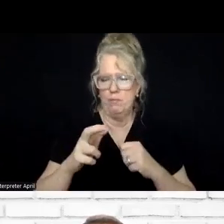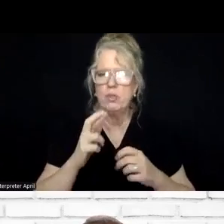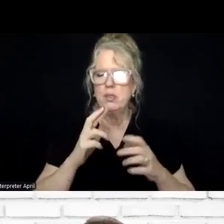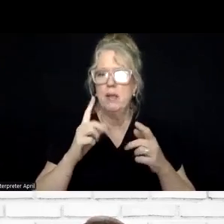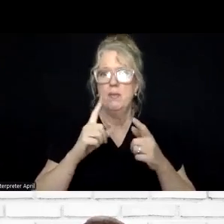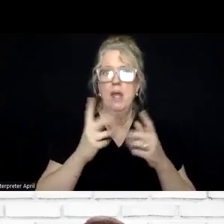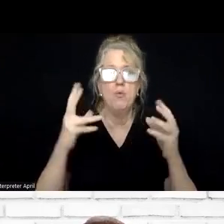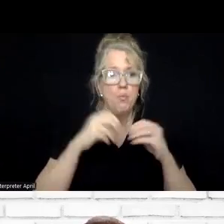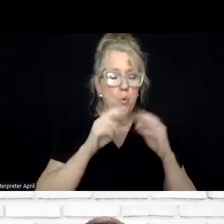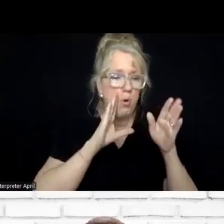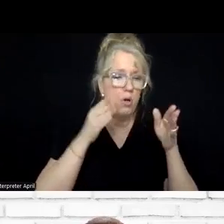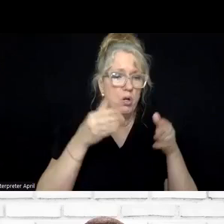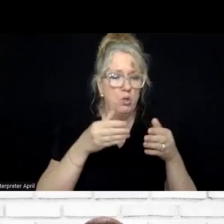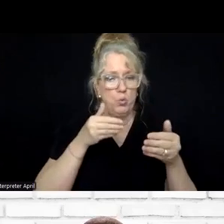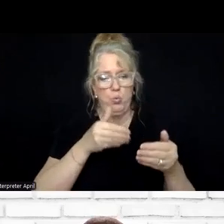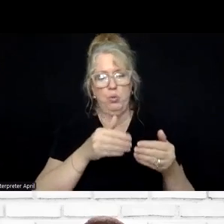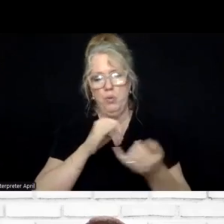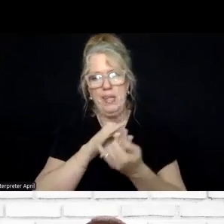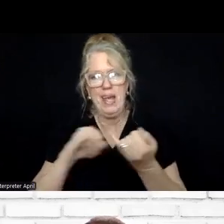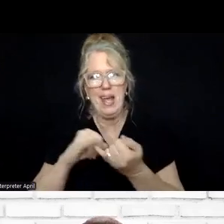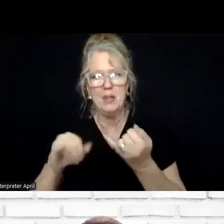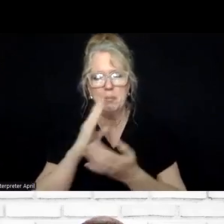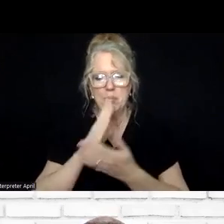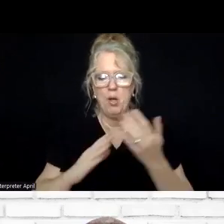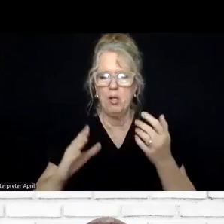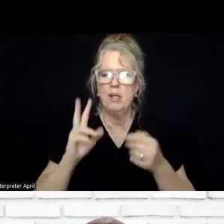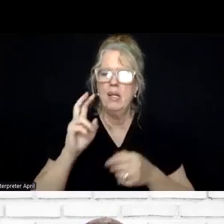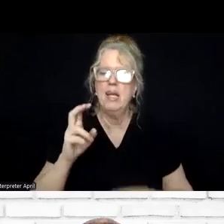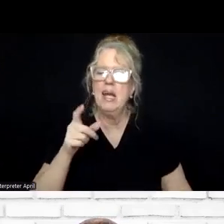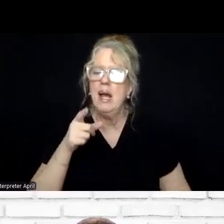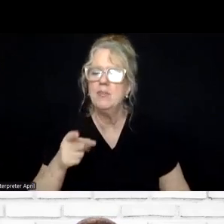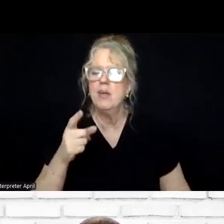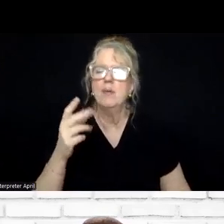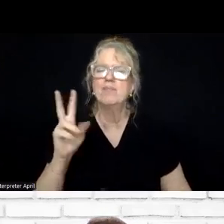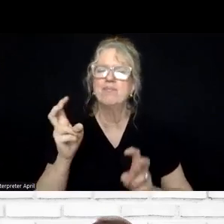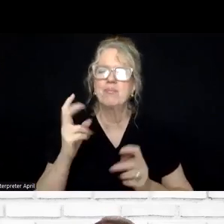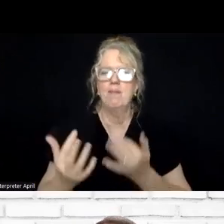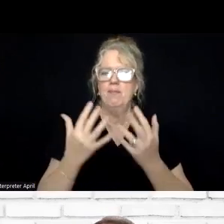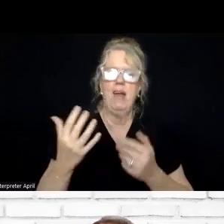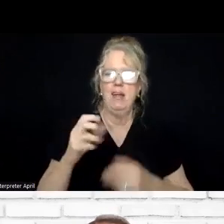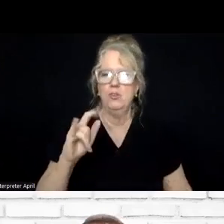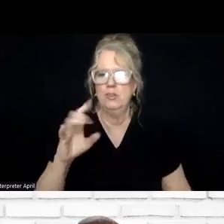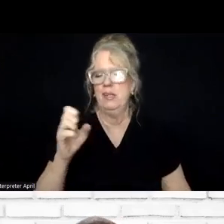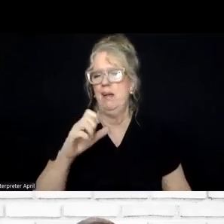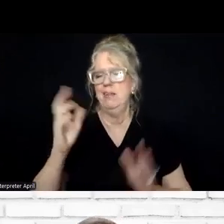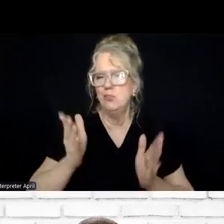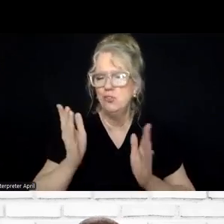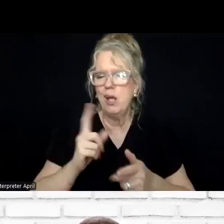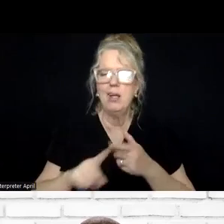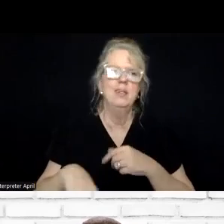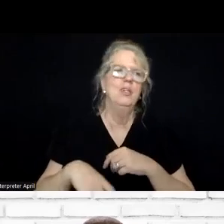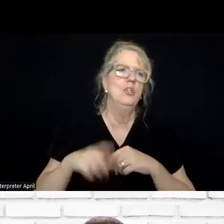was more so towards the end. And this was a fireside chat that took place, uh, about crisis services, crisis